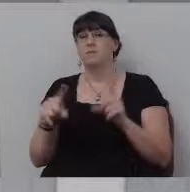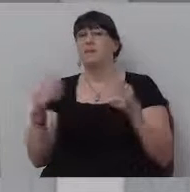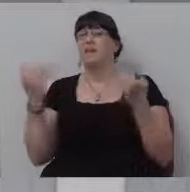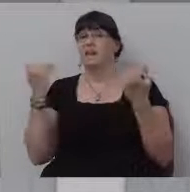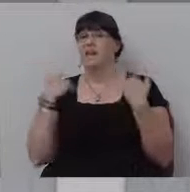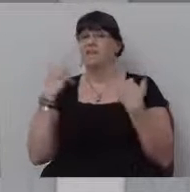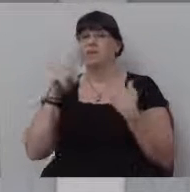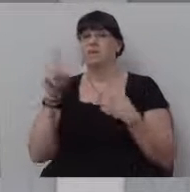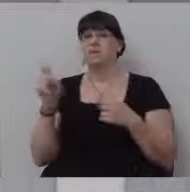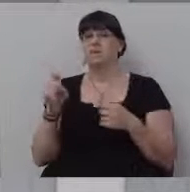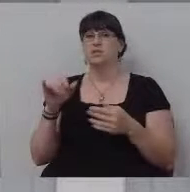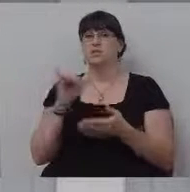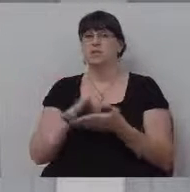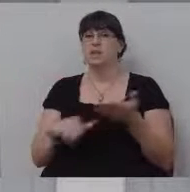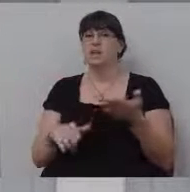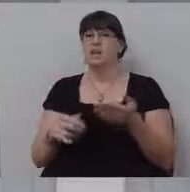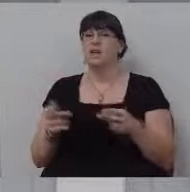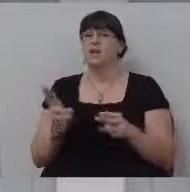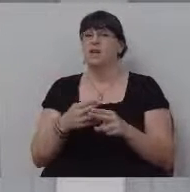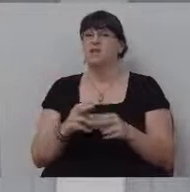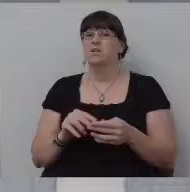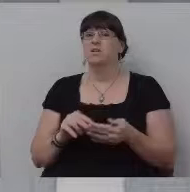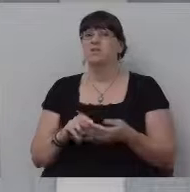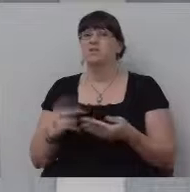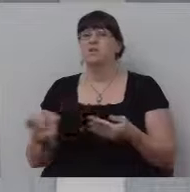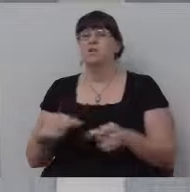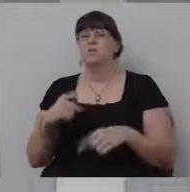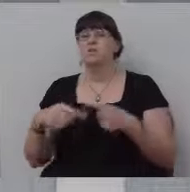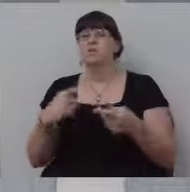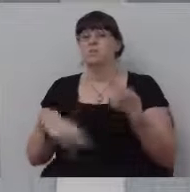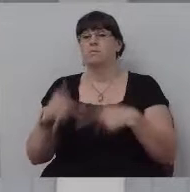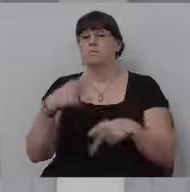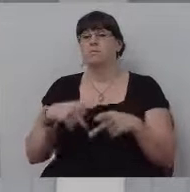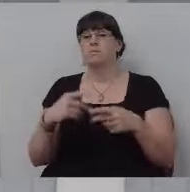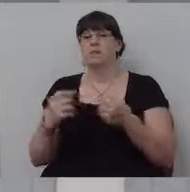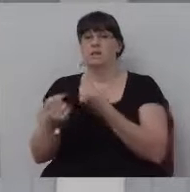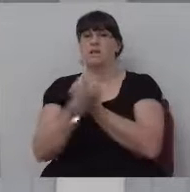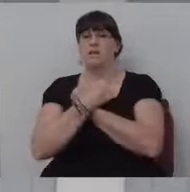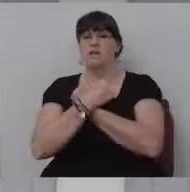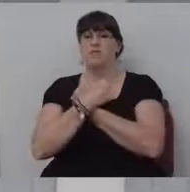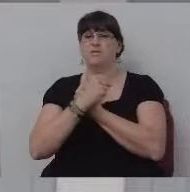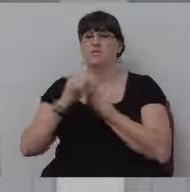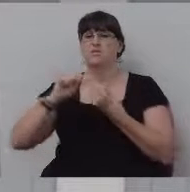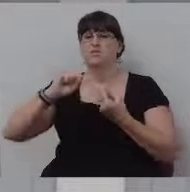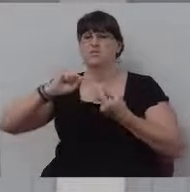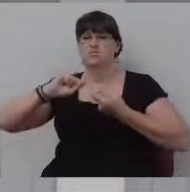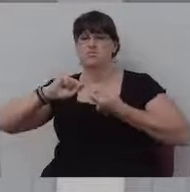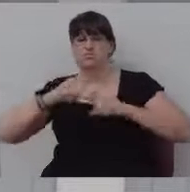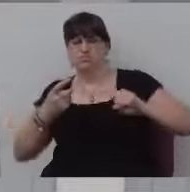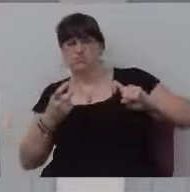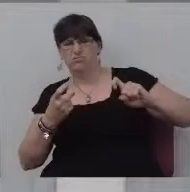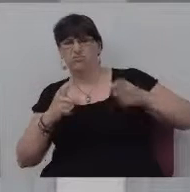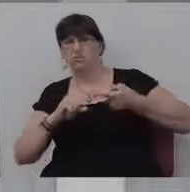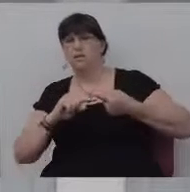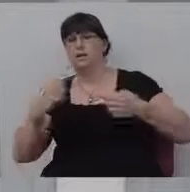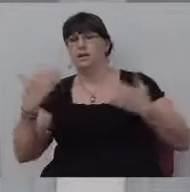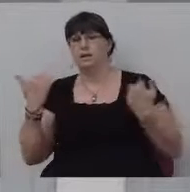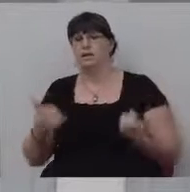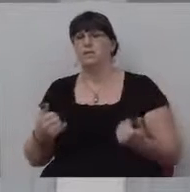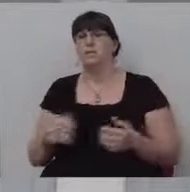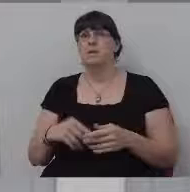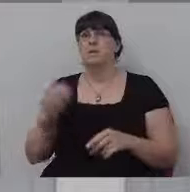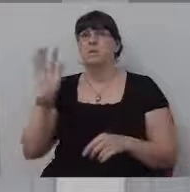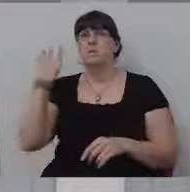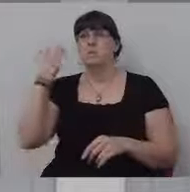-willed me along the way when people I love turn against me or against the Lord. mean, when, when pastors